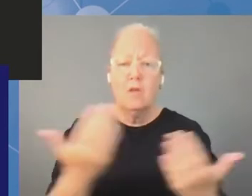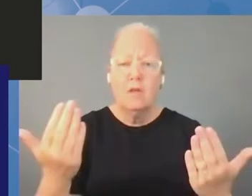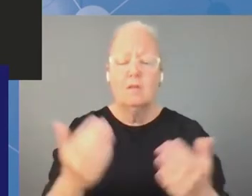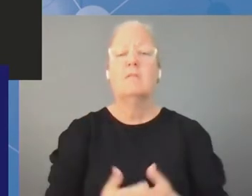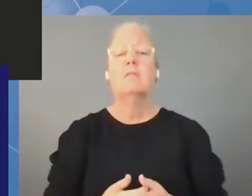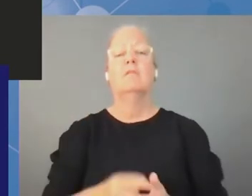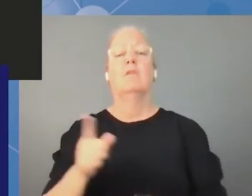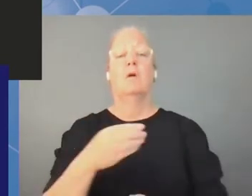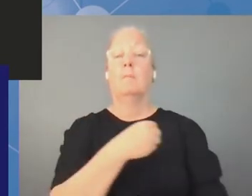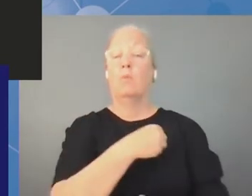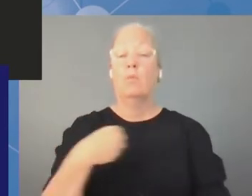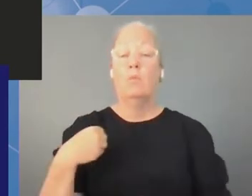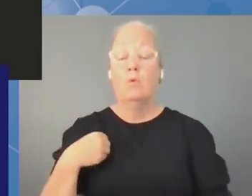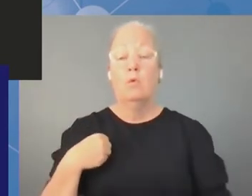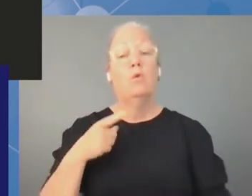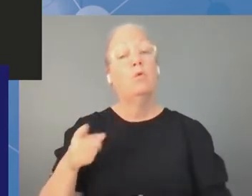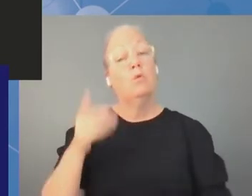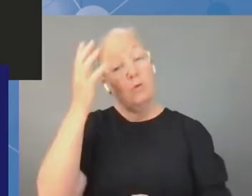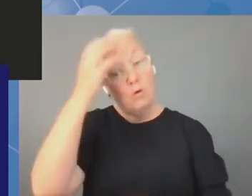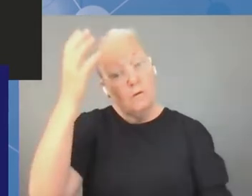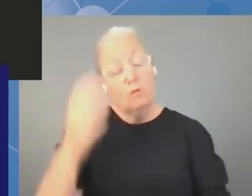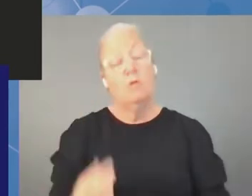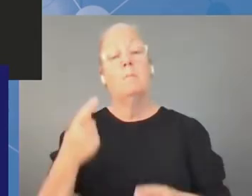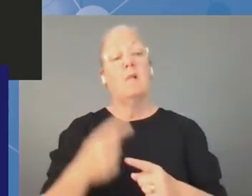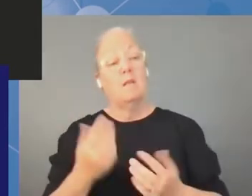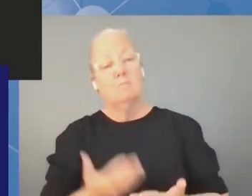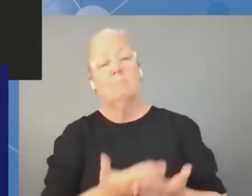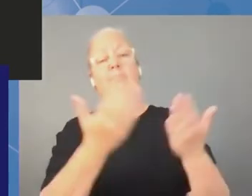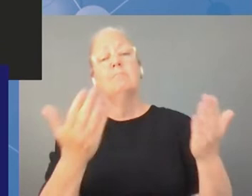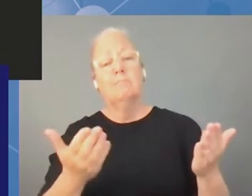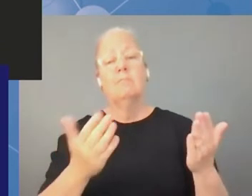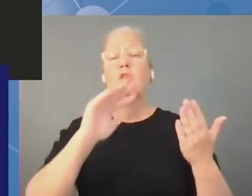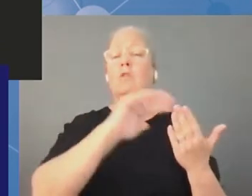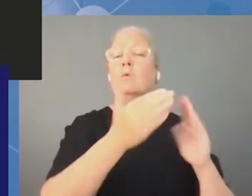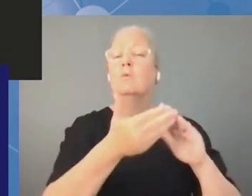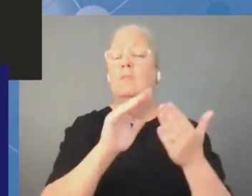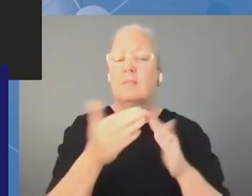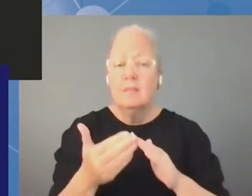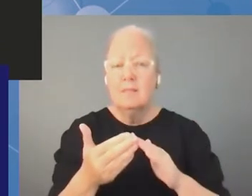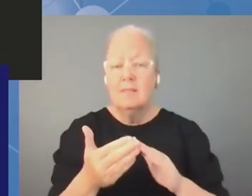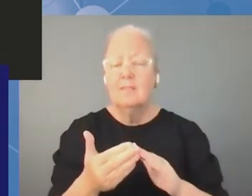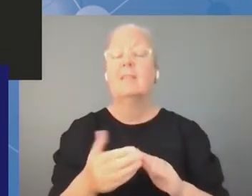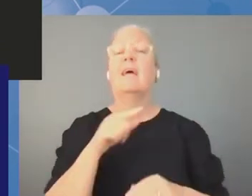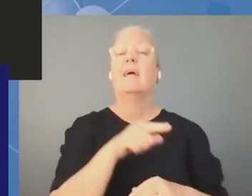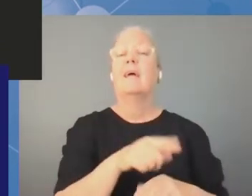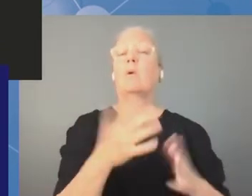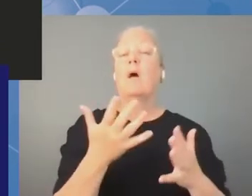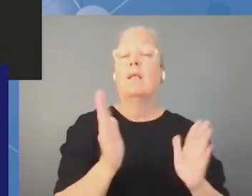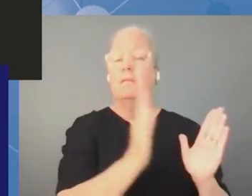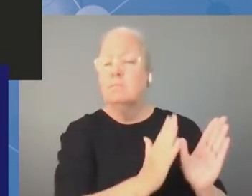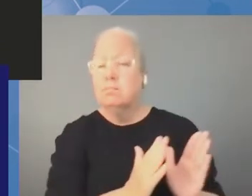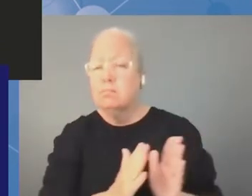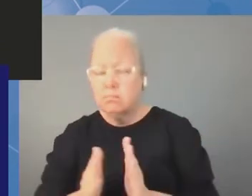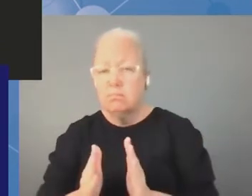government and the polish community for making this hybrid igf possible